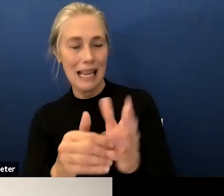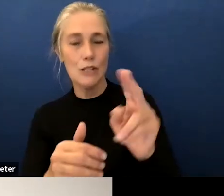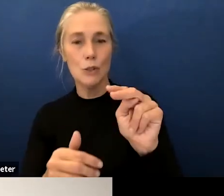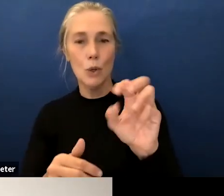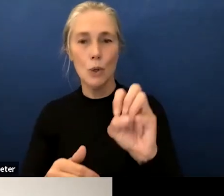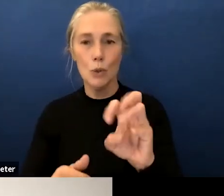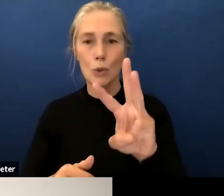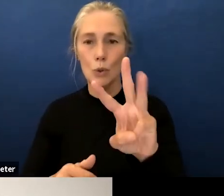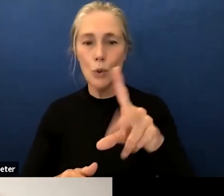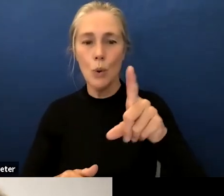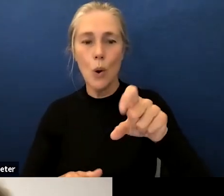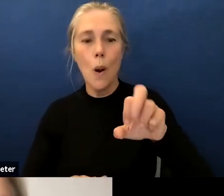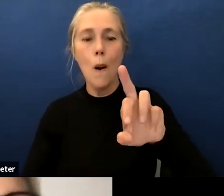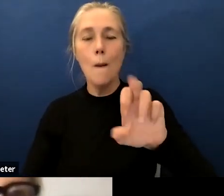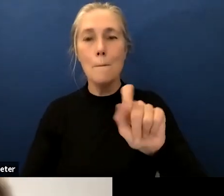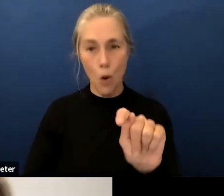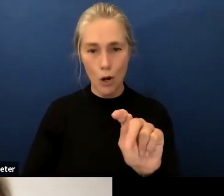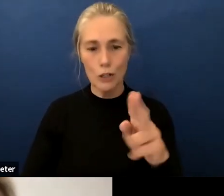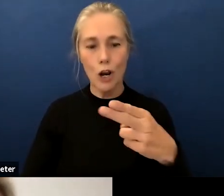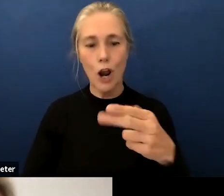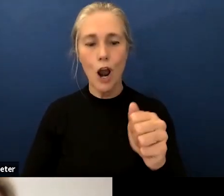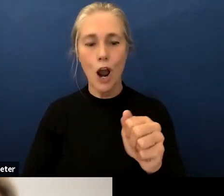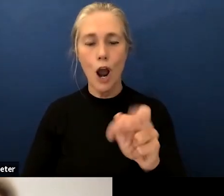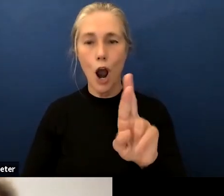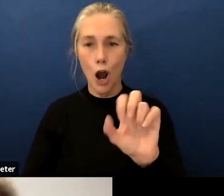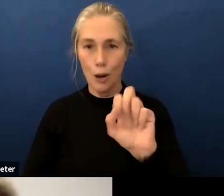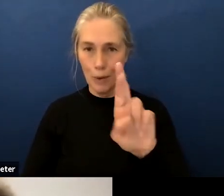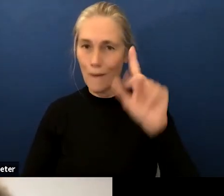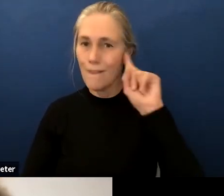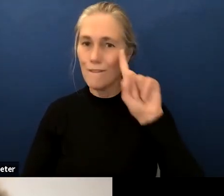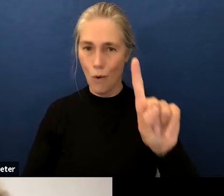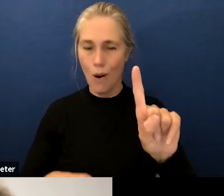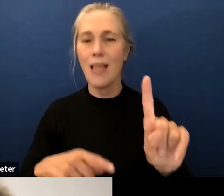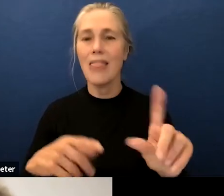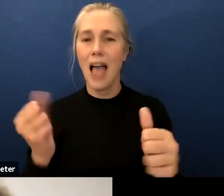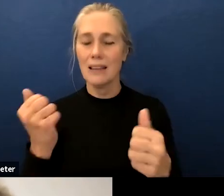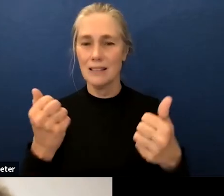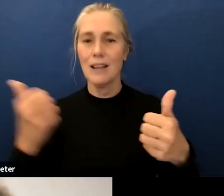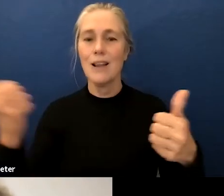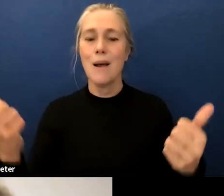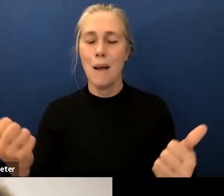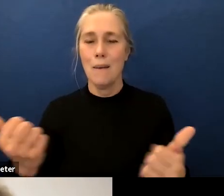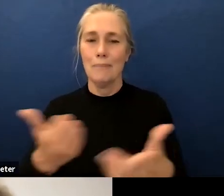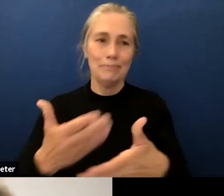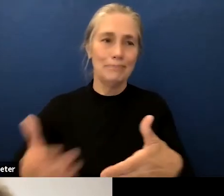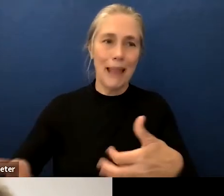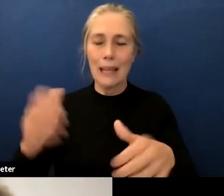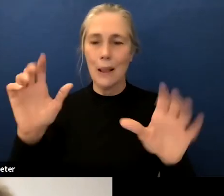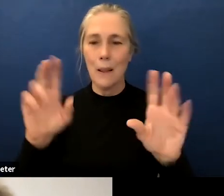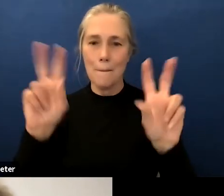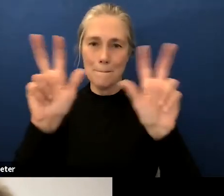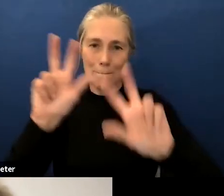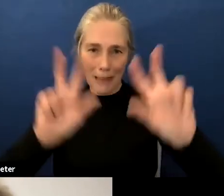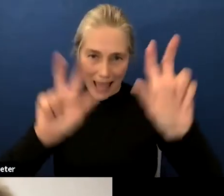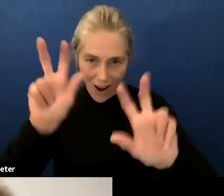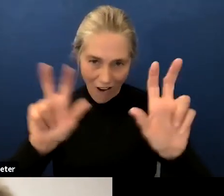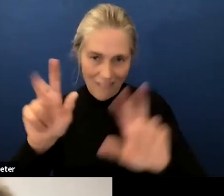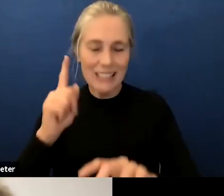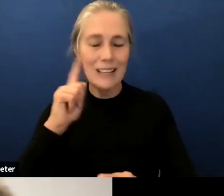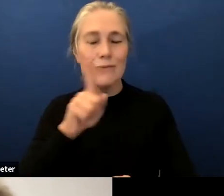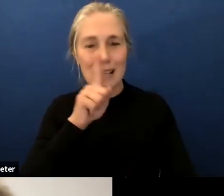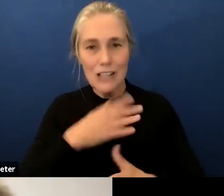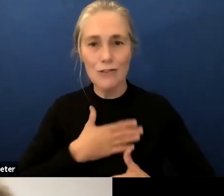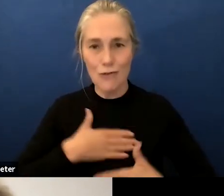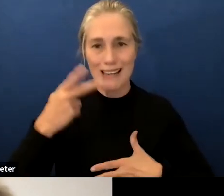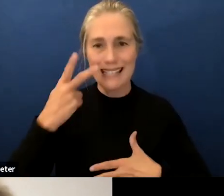they were to give our support and it was great to see the alumni and the students and the athletes um and giving